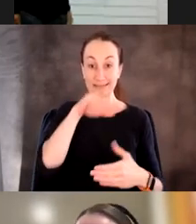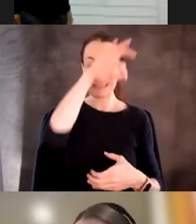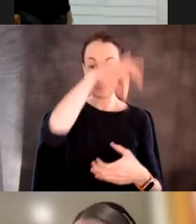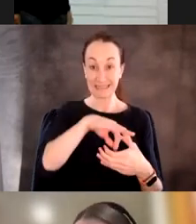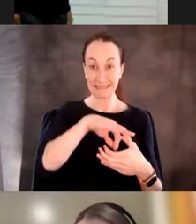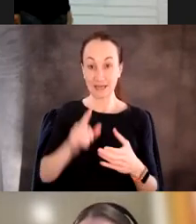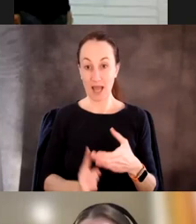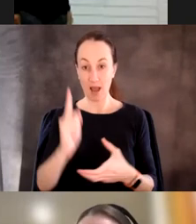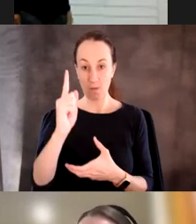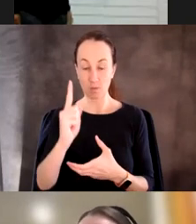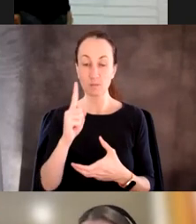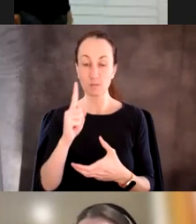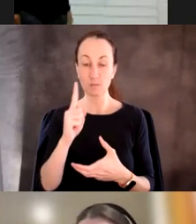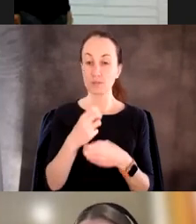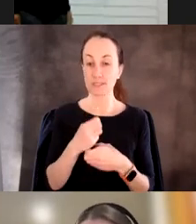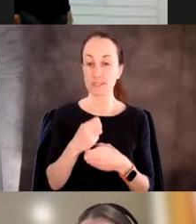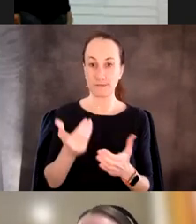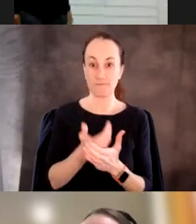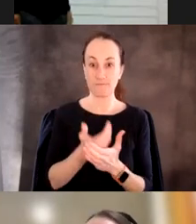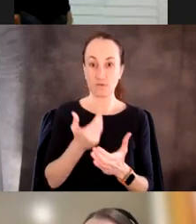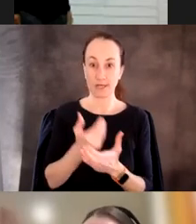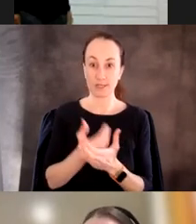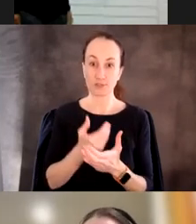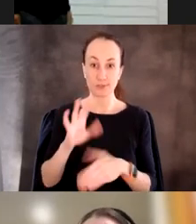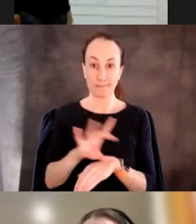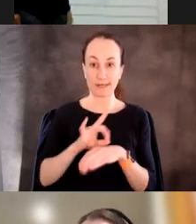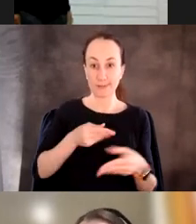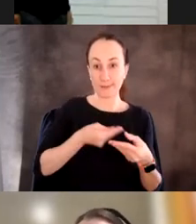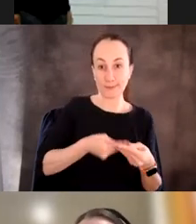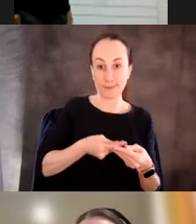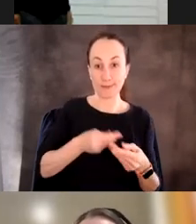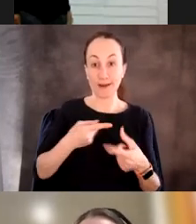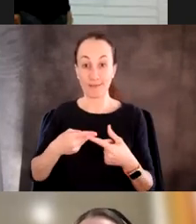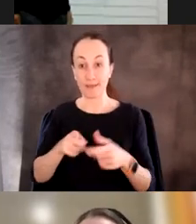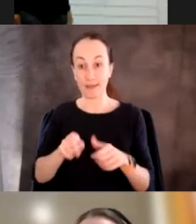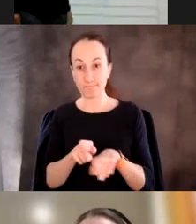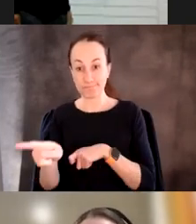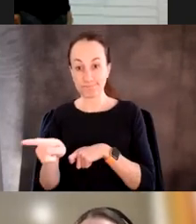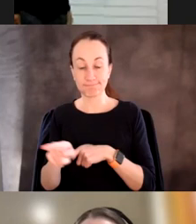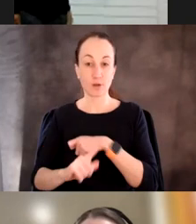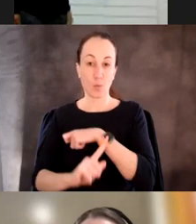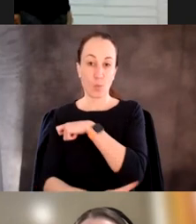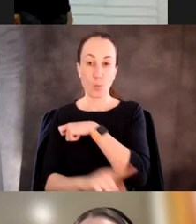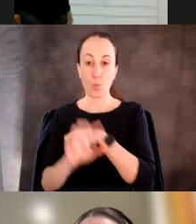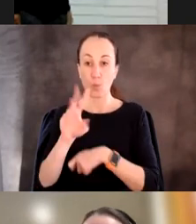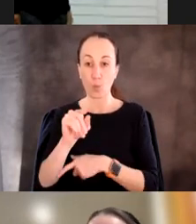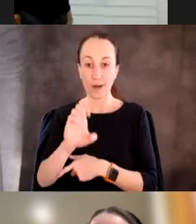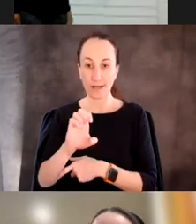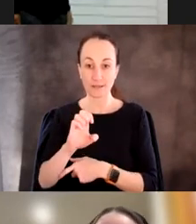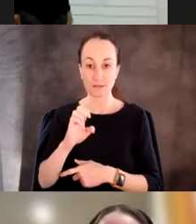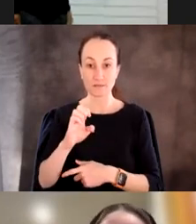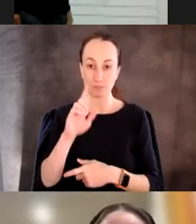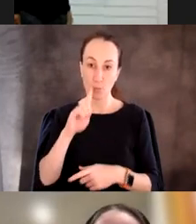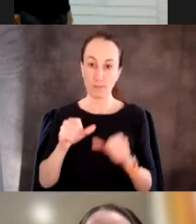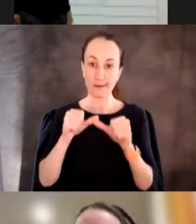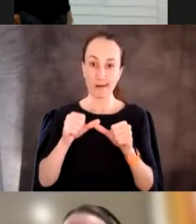receiving fresh bacteria that it can infect and and removing waste in a constant volume. And